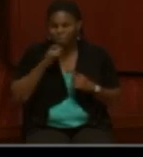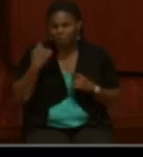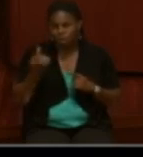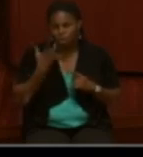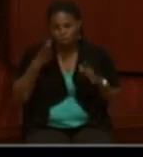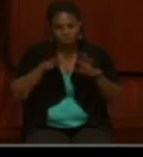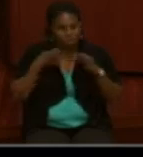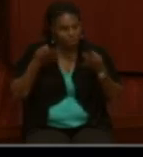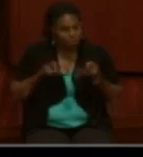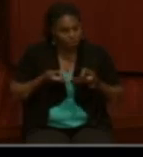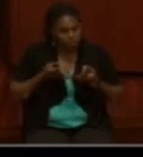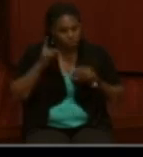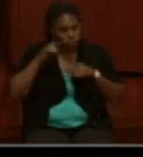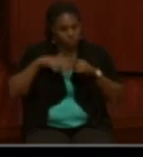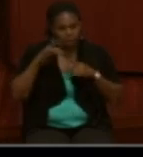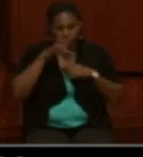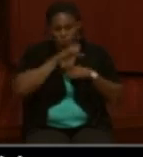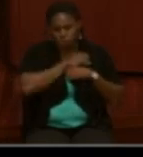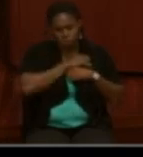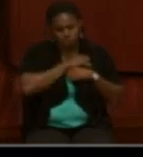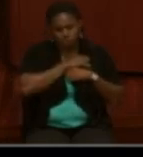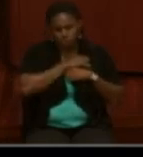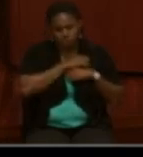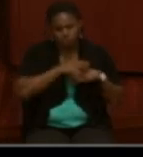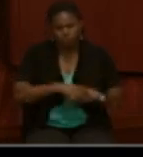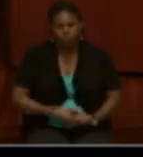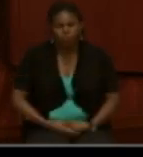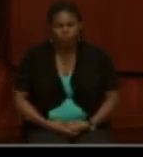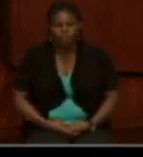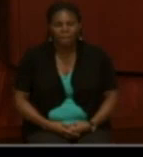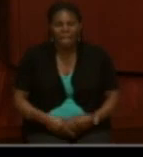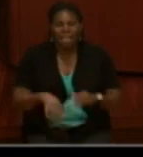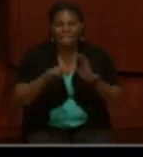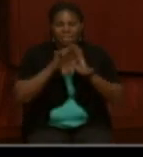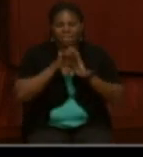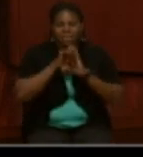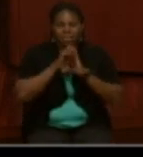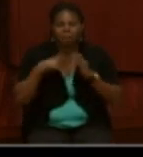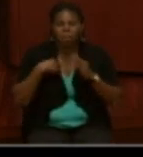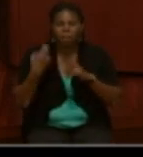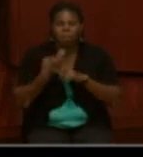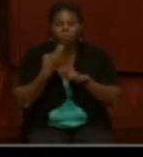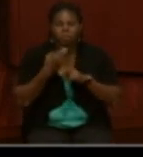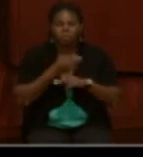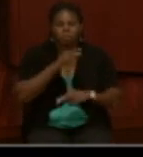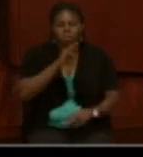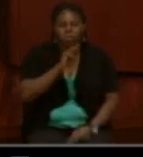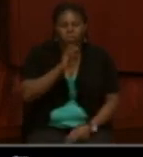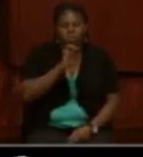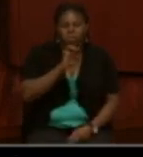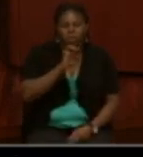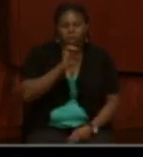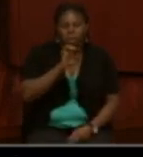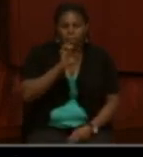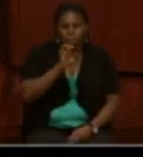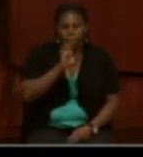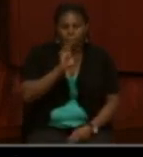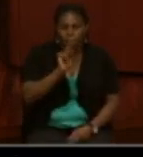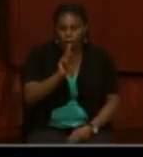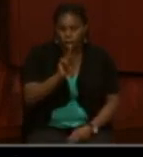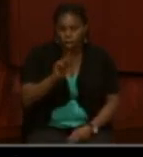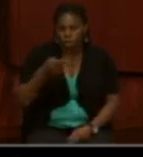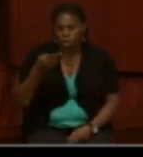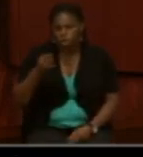assume that it's next of kin. In this case, the example I'm using is this is March Hughes who served in the